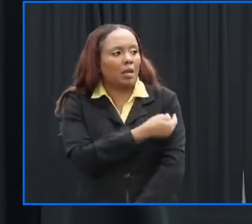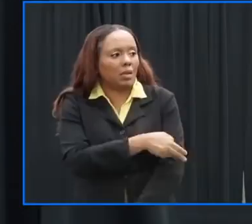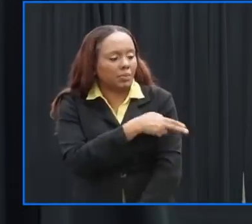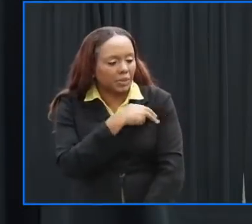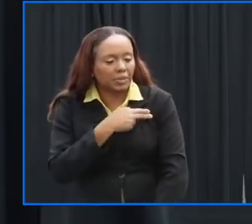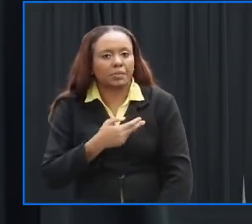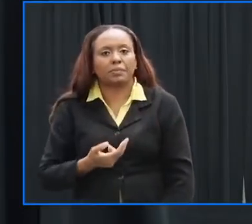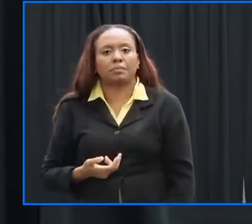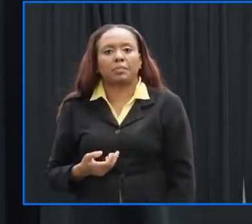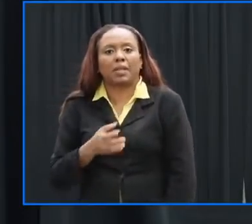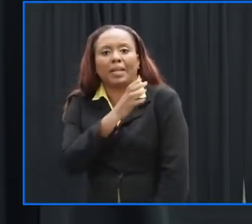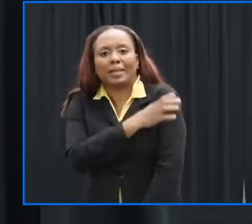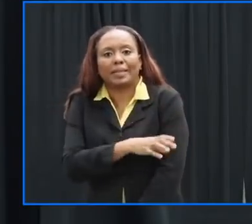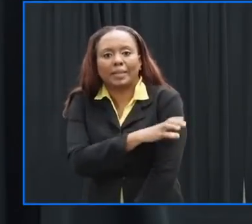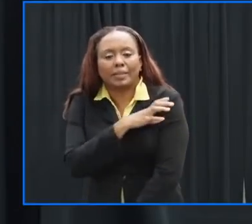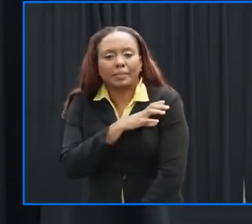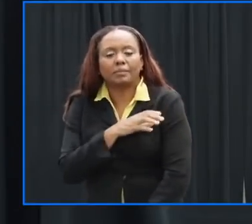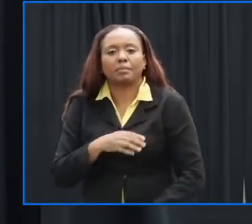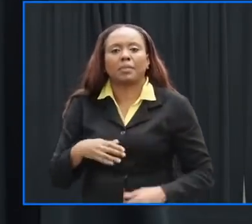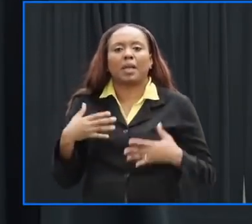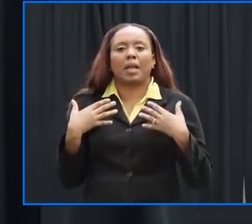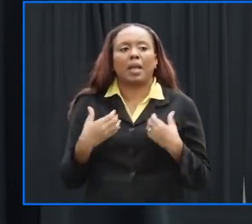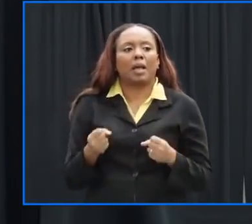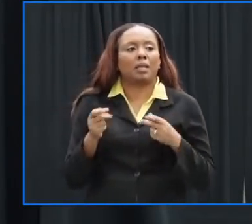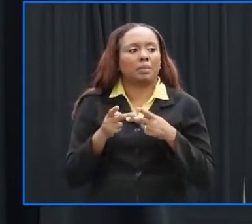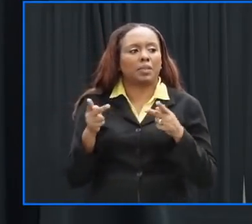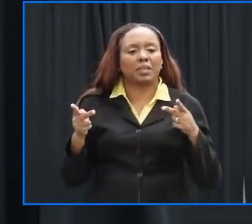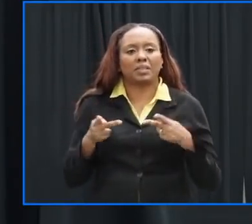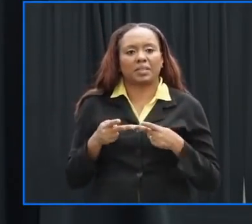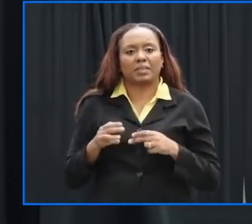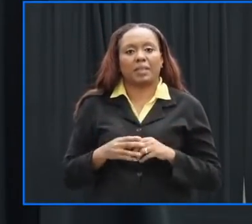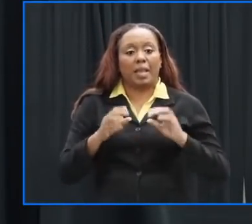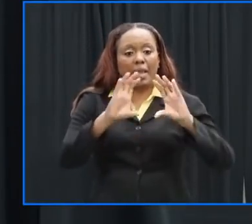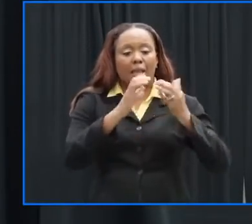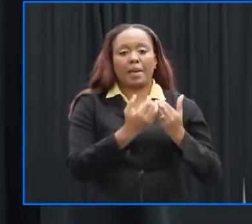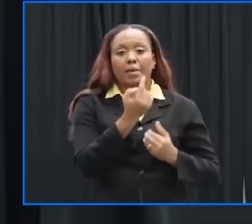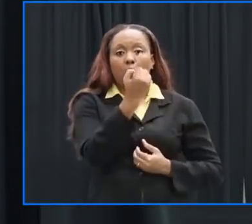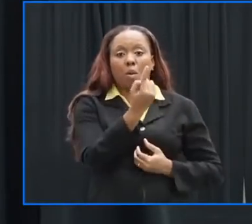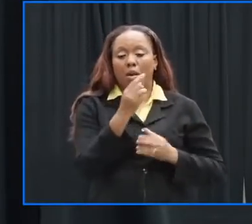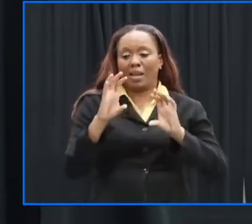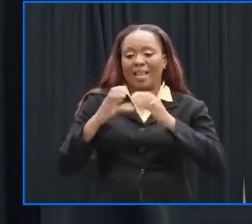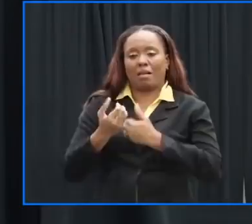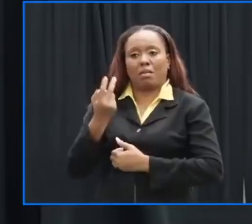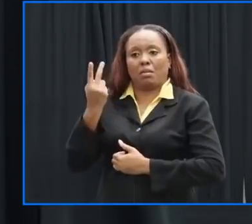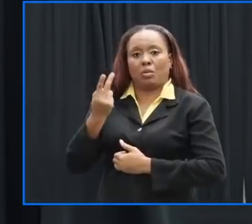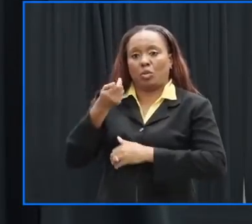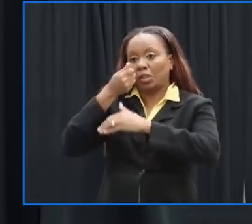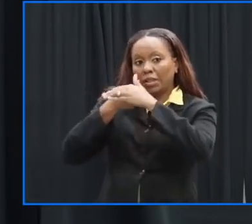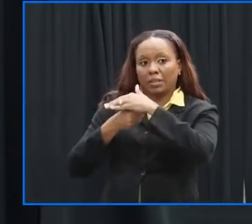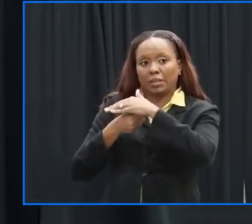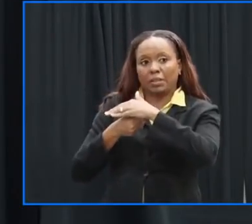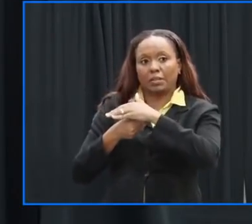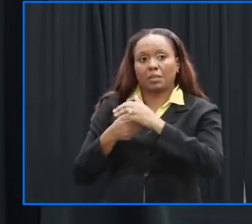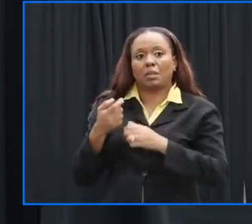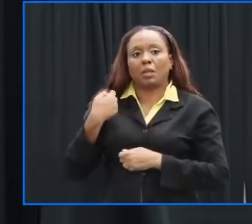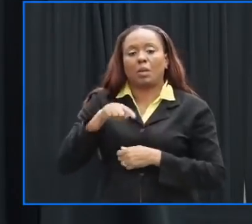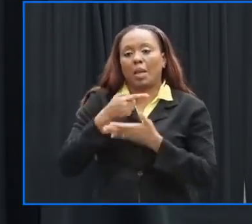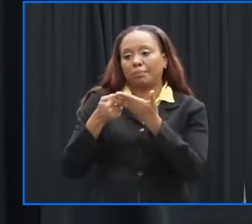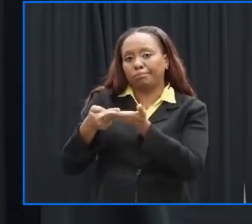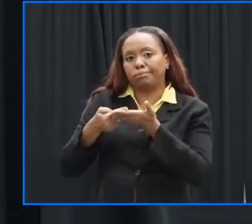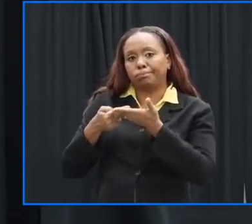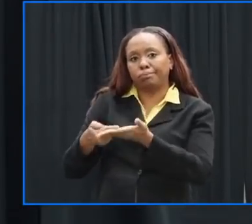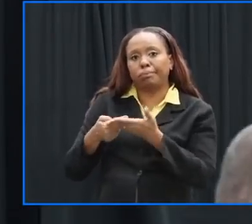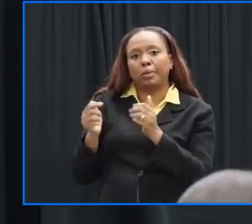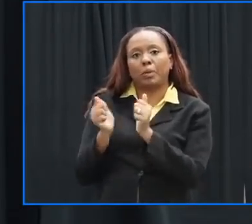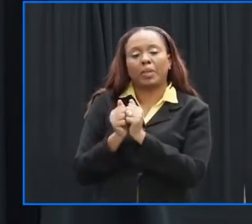hospitals polyclinics health facilities category one and two shelters we have been checking and liaising with our respective ministries on